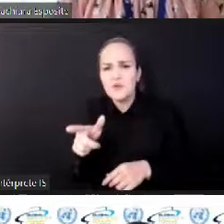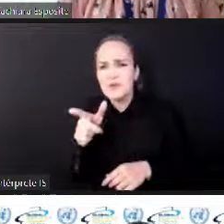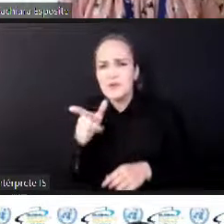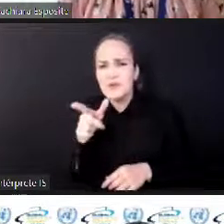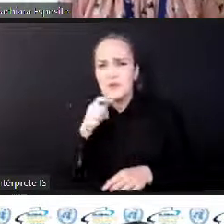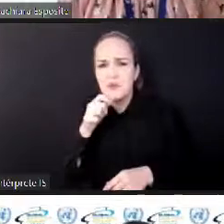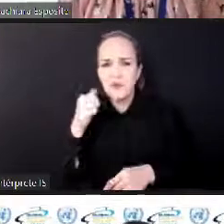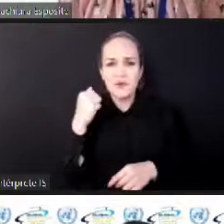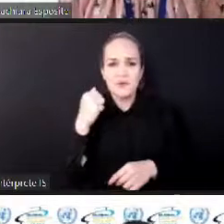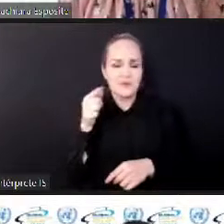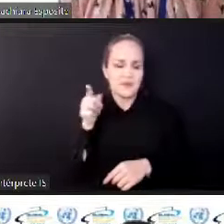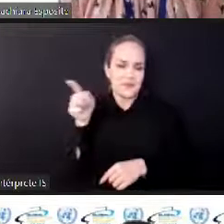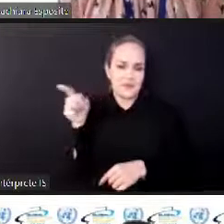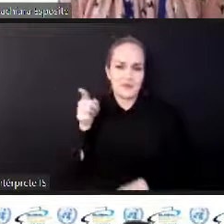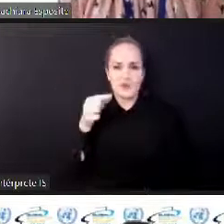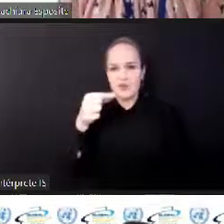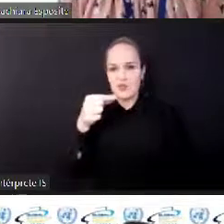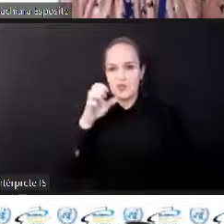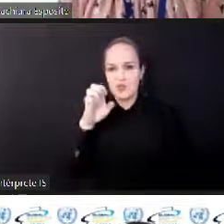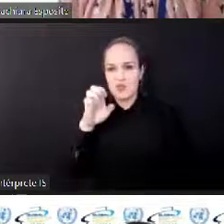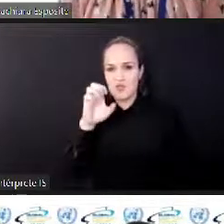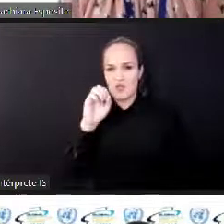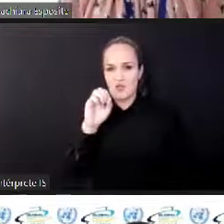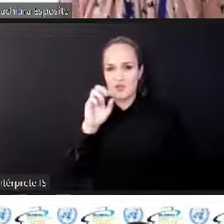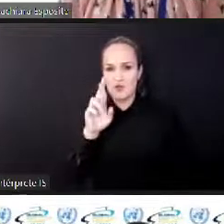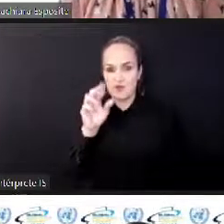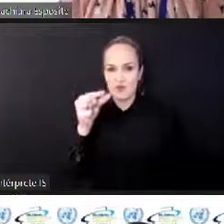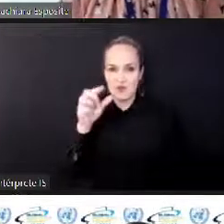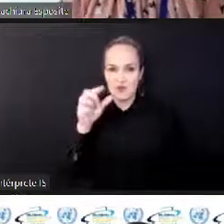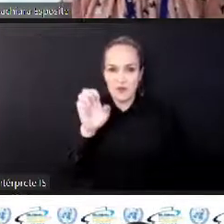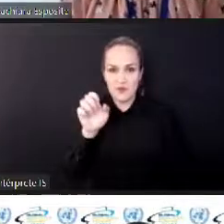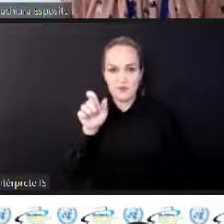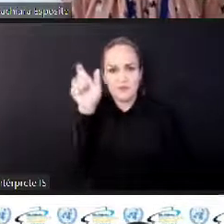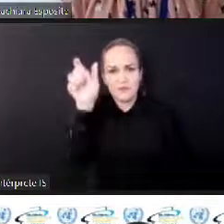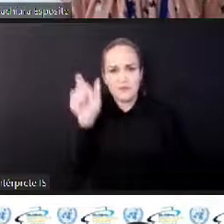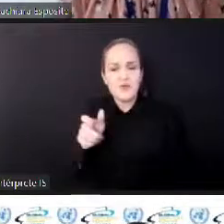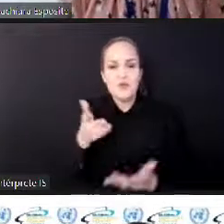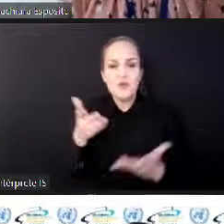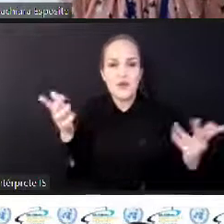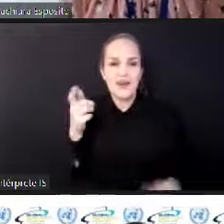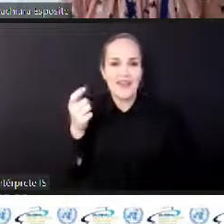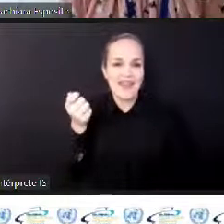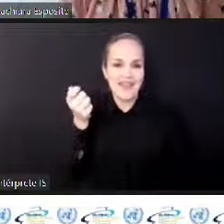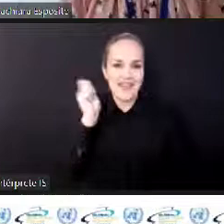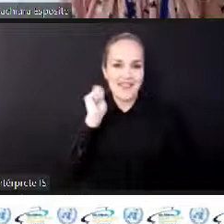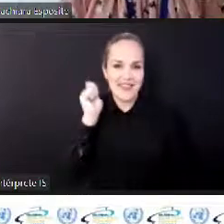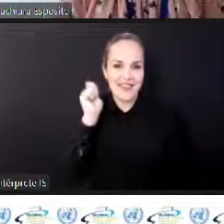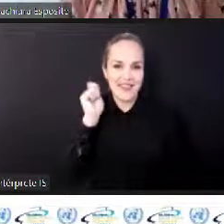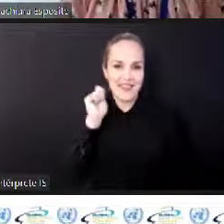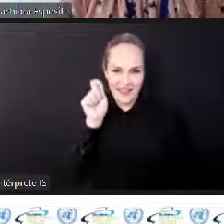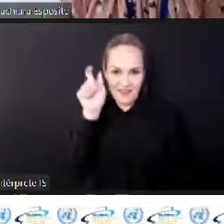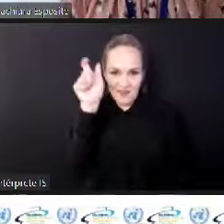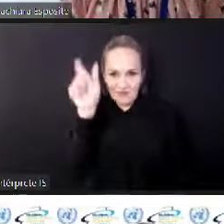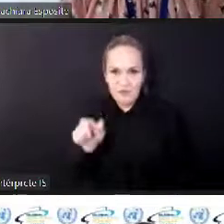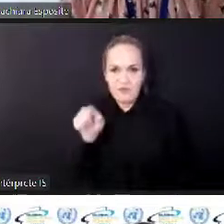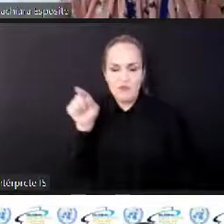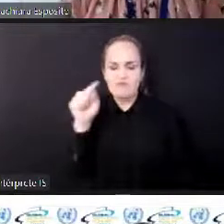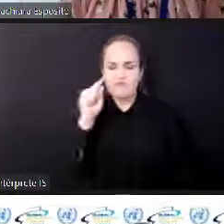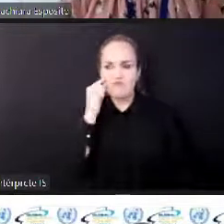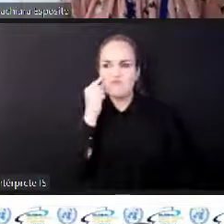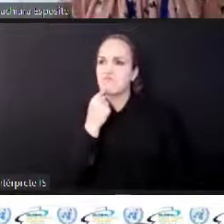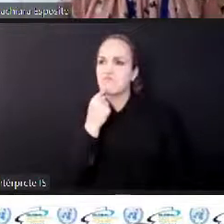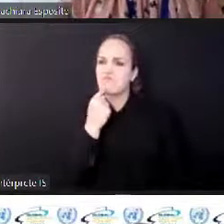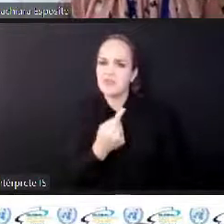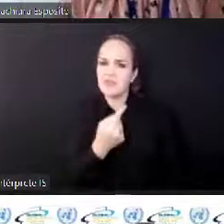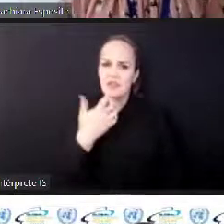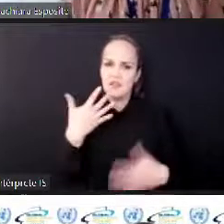be actually organizing a business training for 90 creative entrepreneurs for us. And I